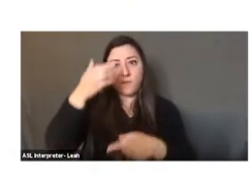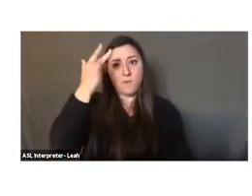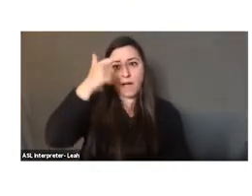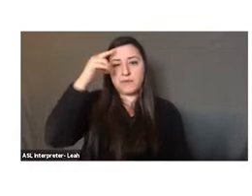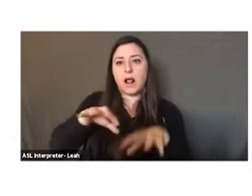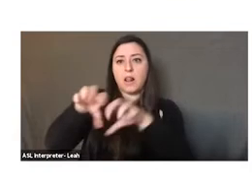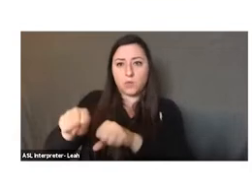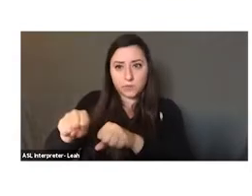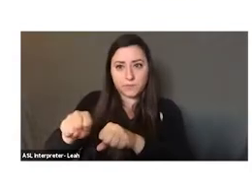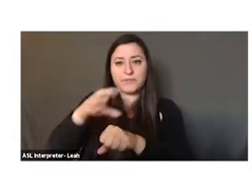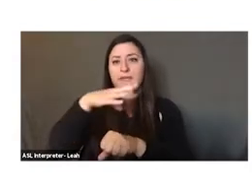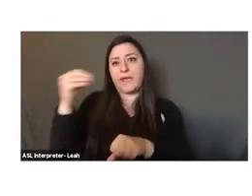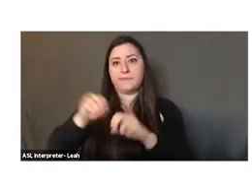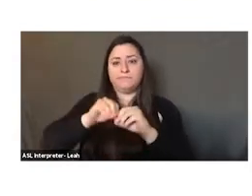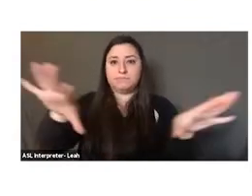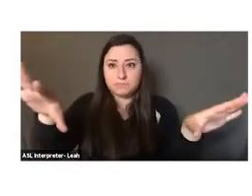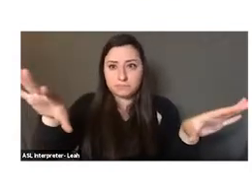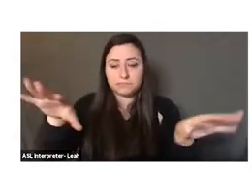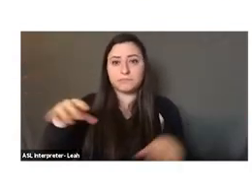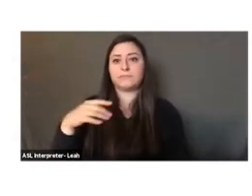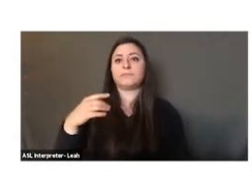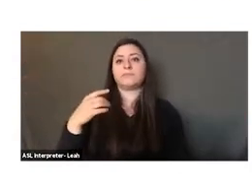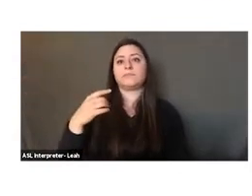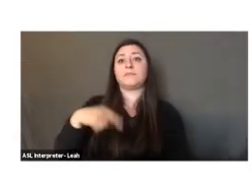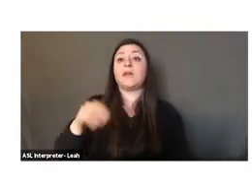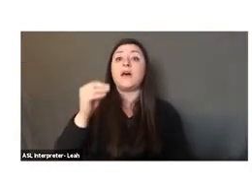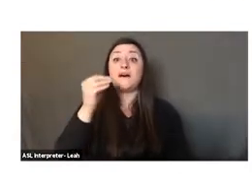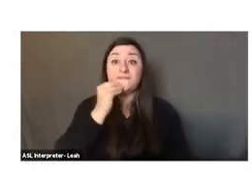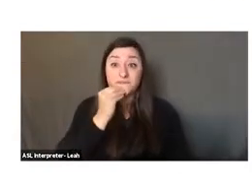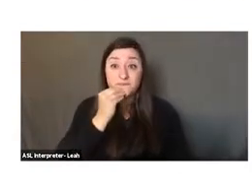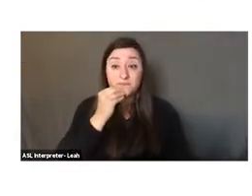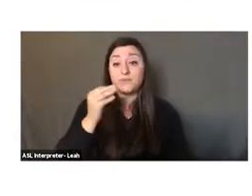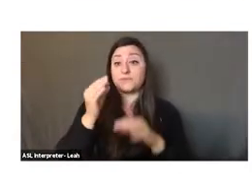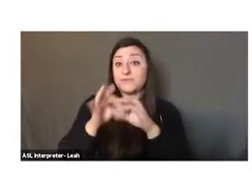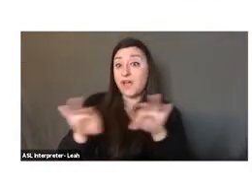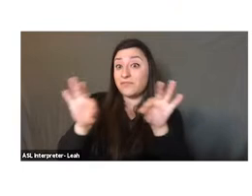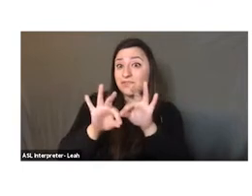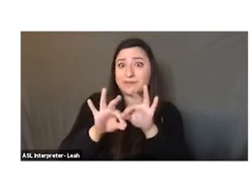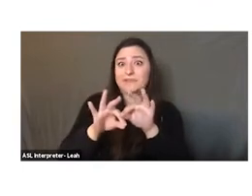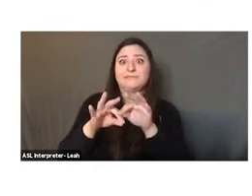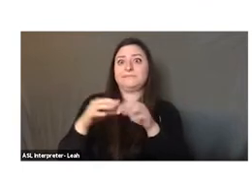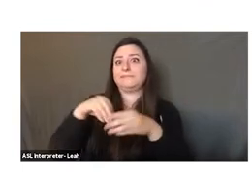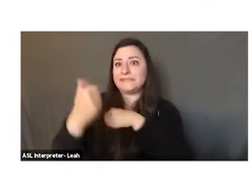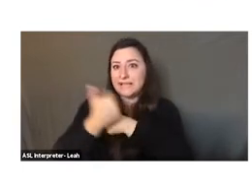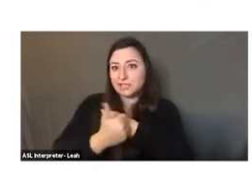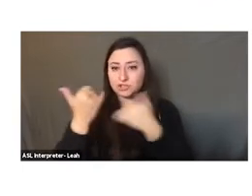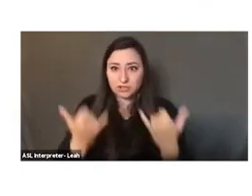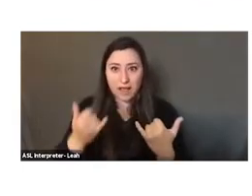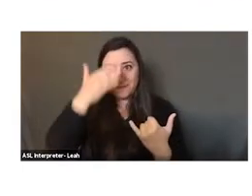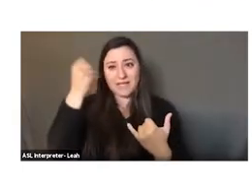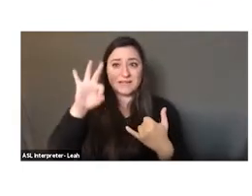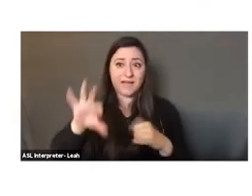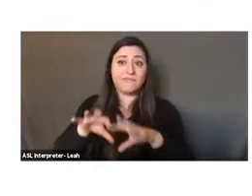exploitation. And this has placed our food sovereignty at stake as the impact of colonialism and